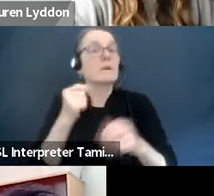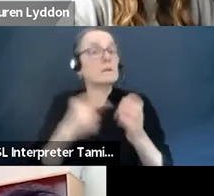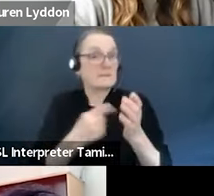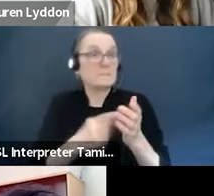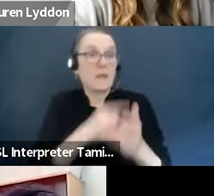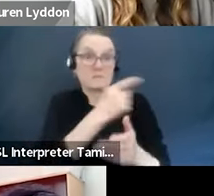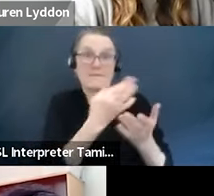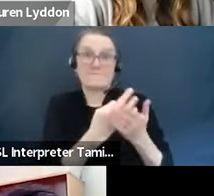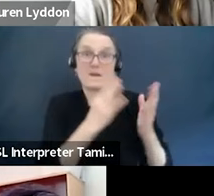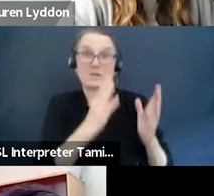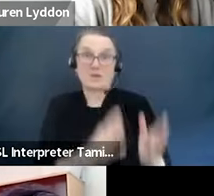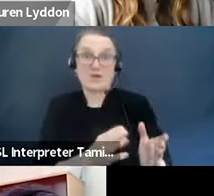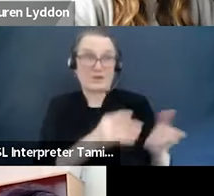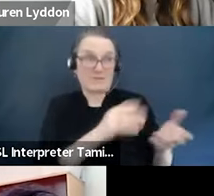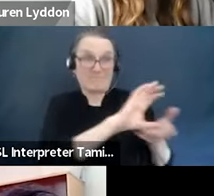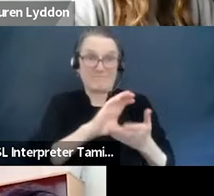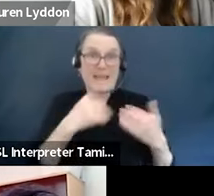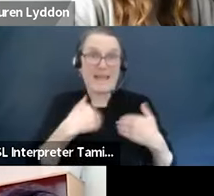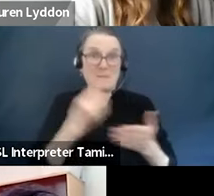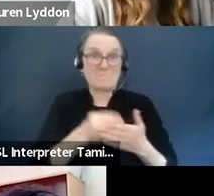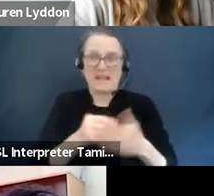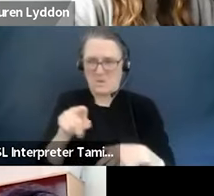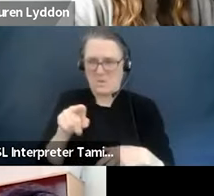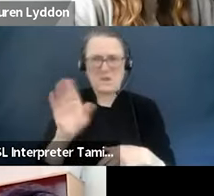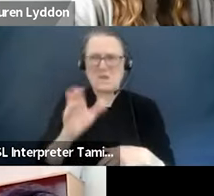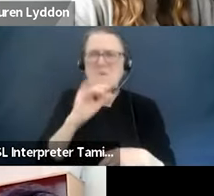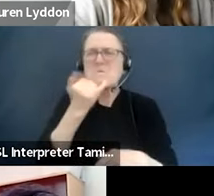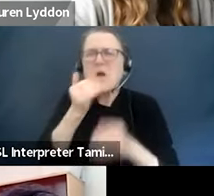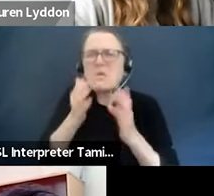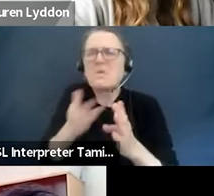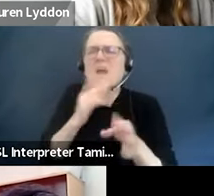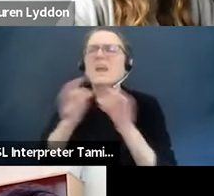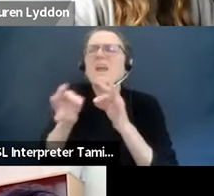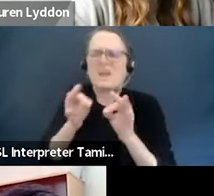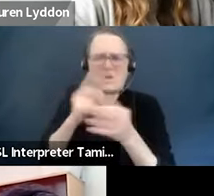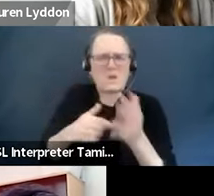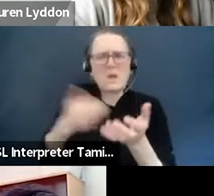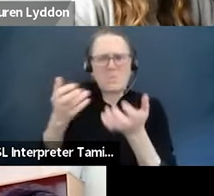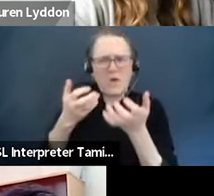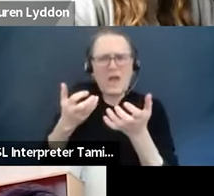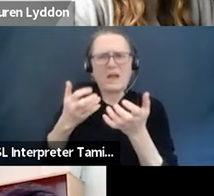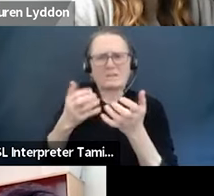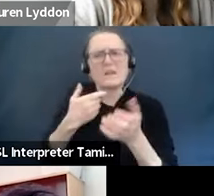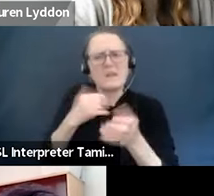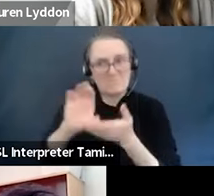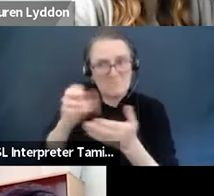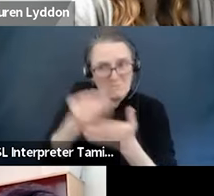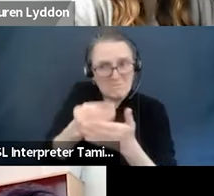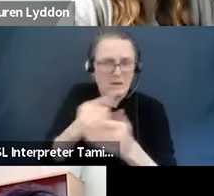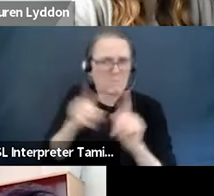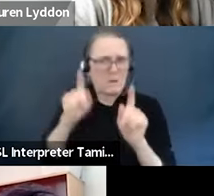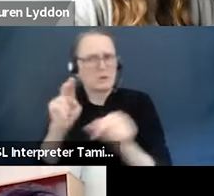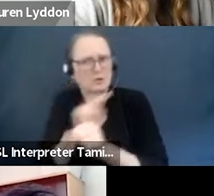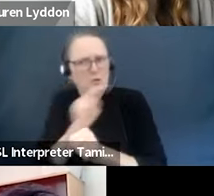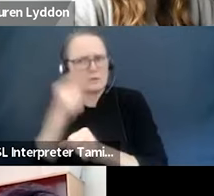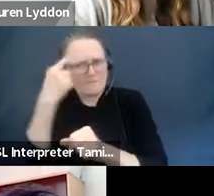rather than trusting the organizations whose missions need to be invested in. So, and there are examples